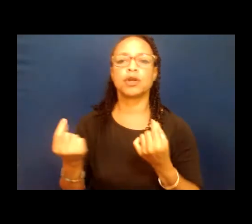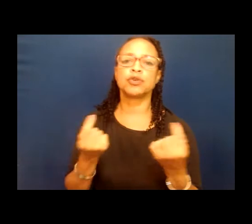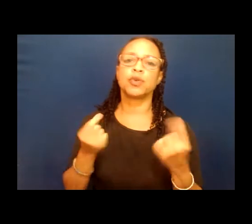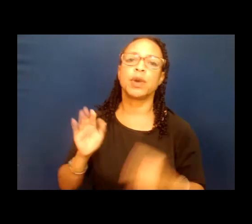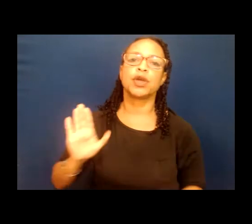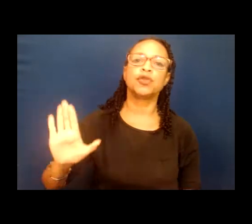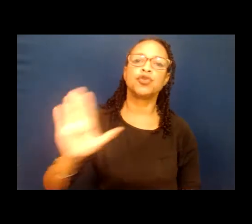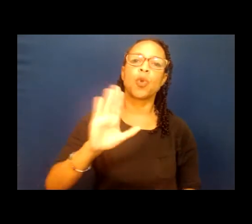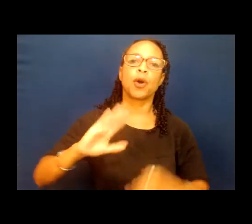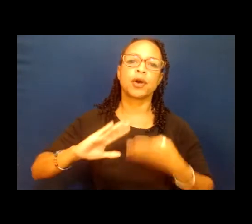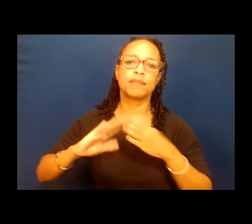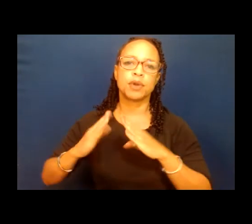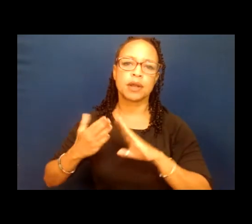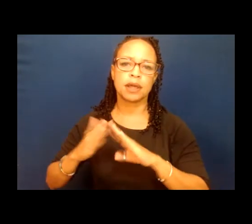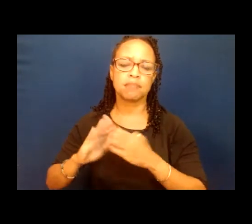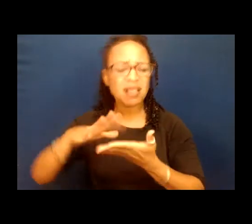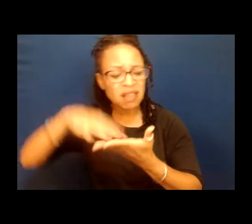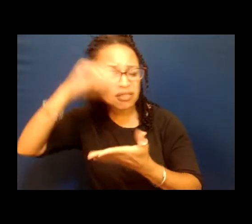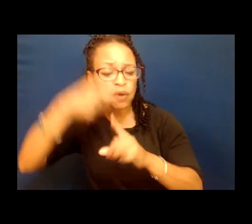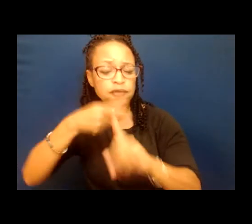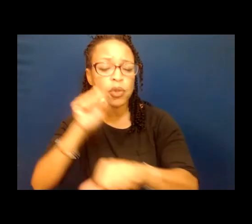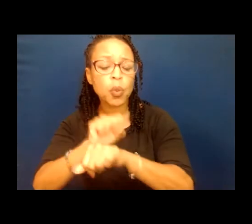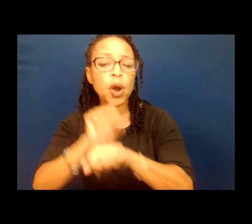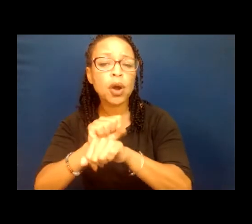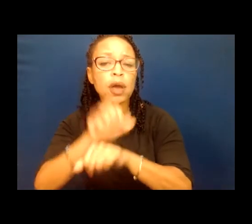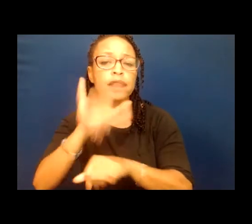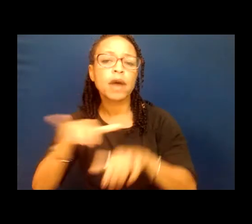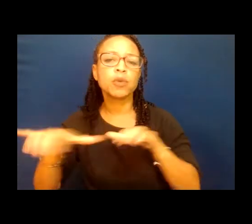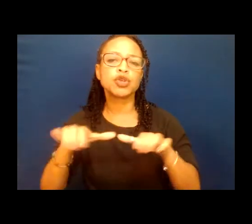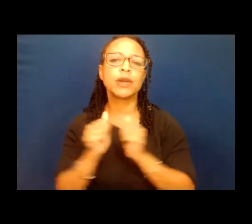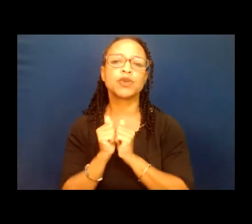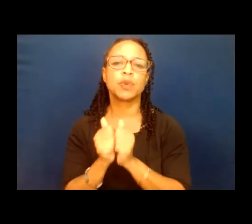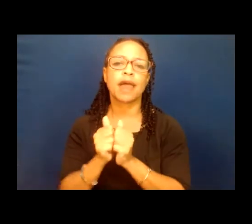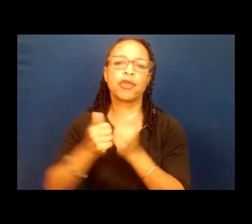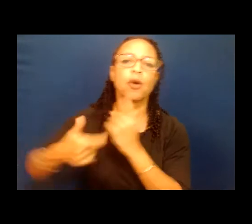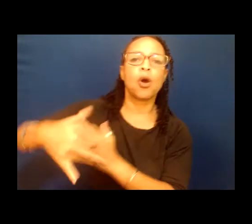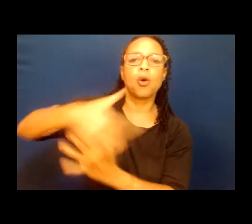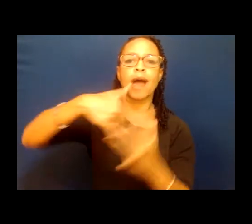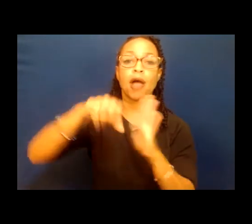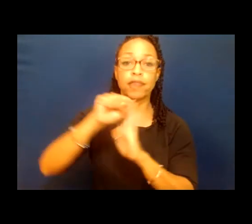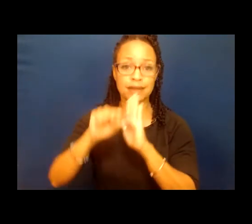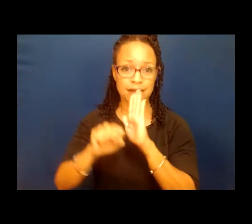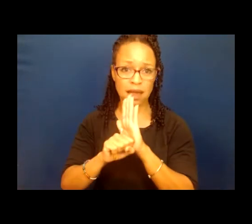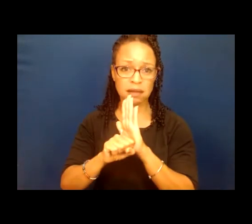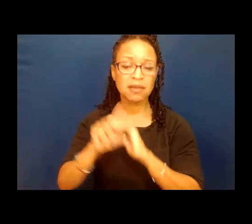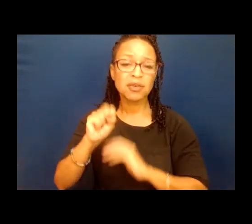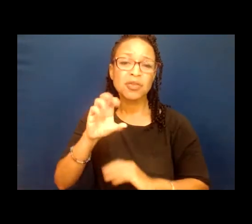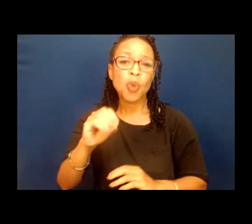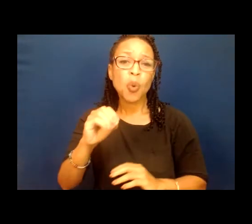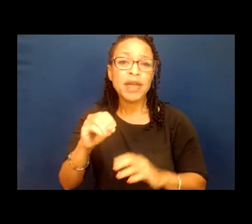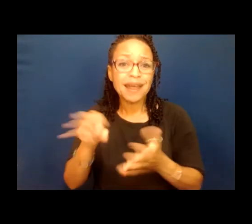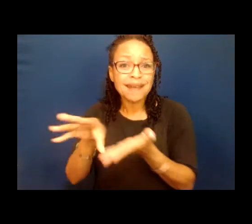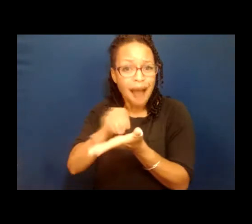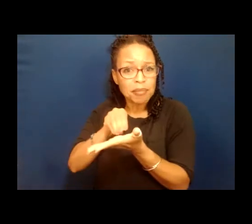Let's learn from the work that we're collectively doing around the state so we can replicate it in our